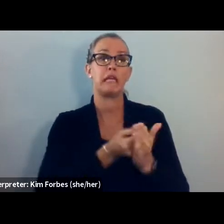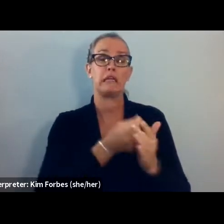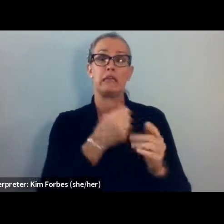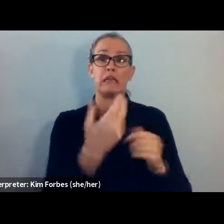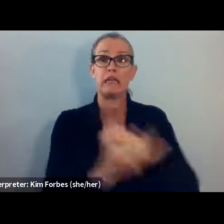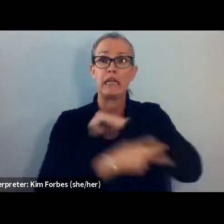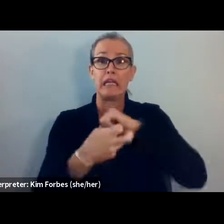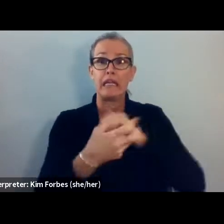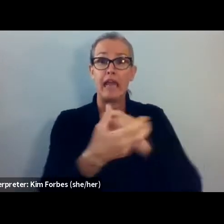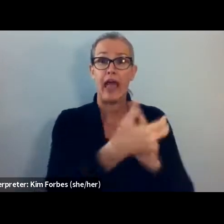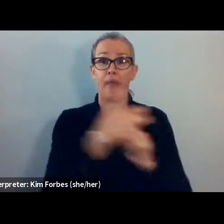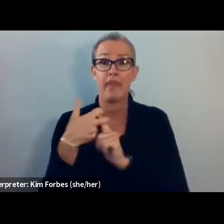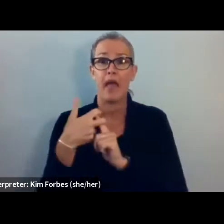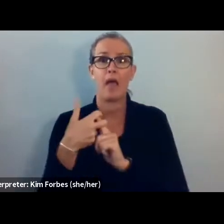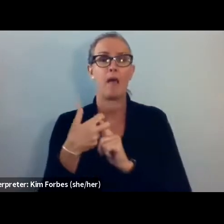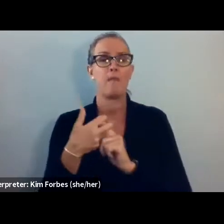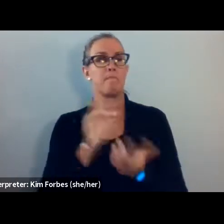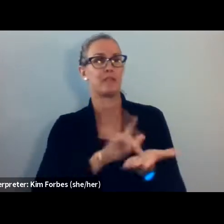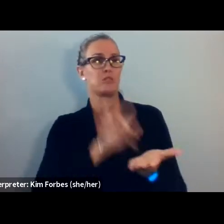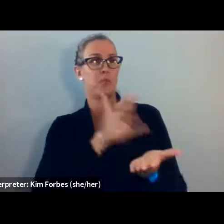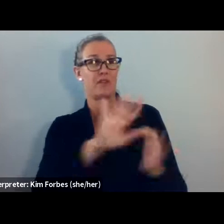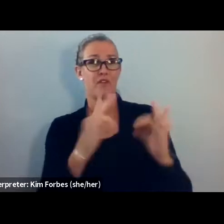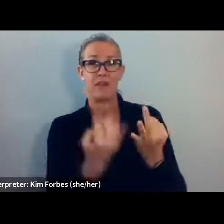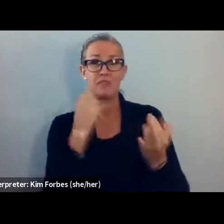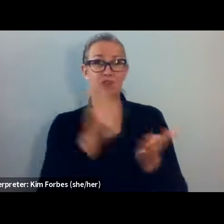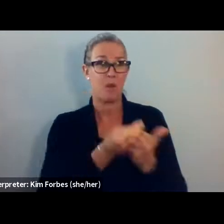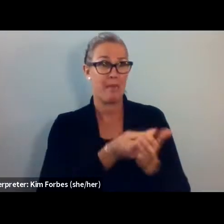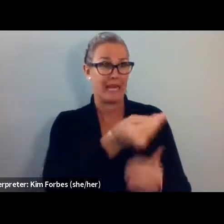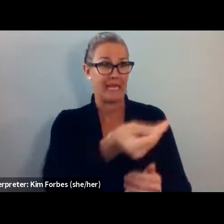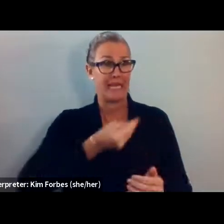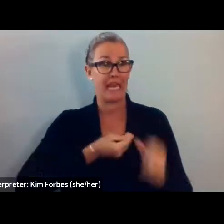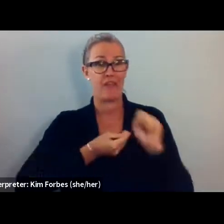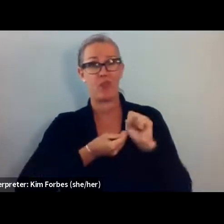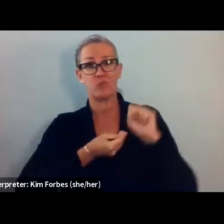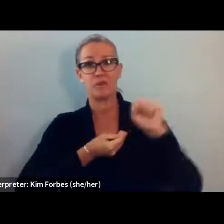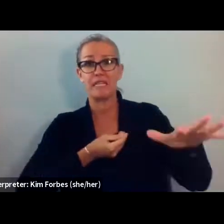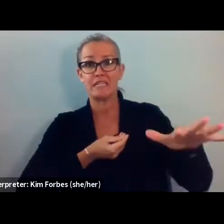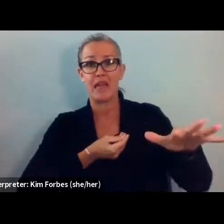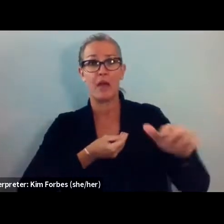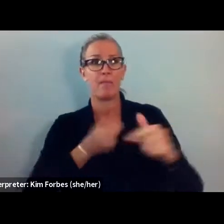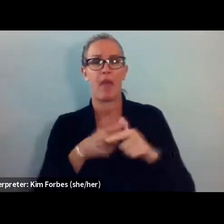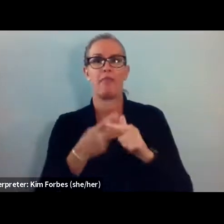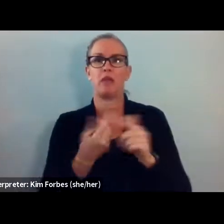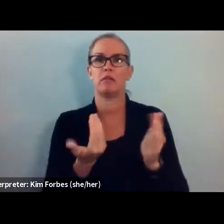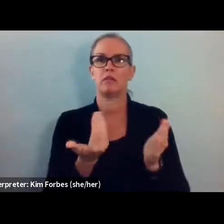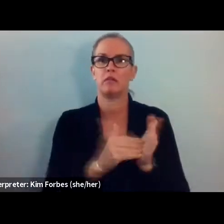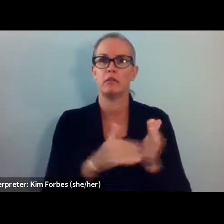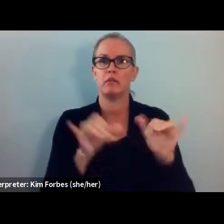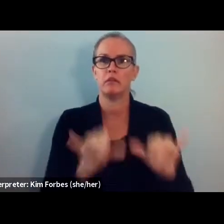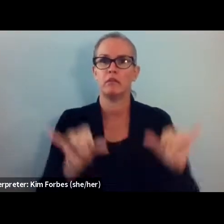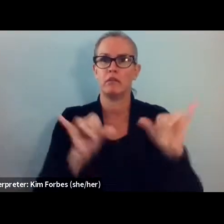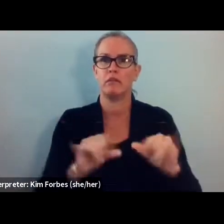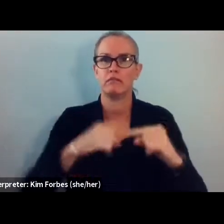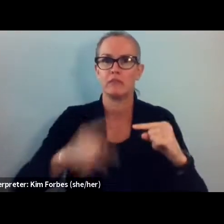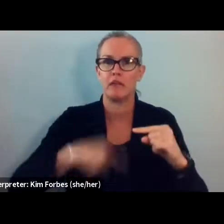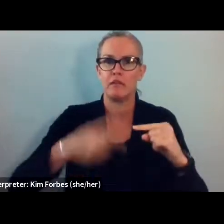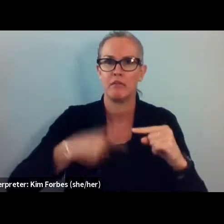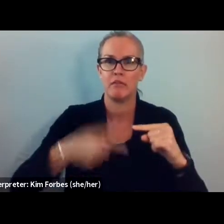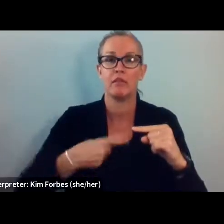families for thousands of dollars and then release them and rinse and repeat. And then they're also being